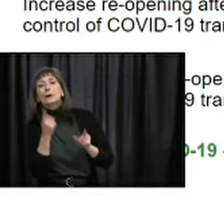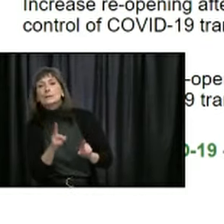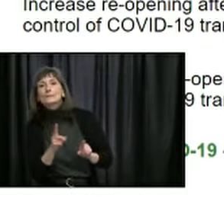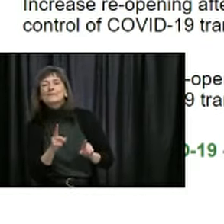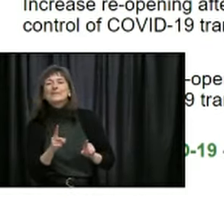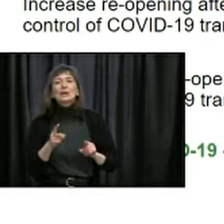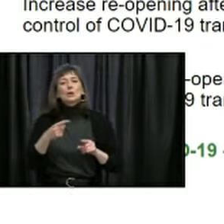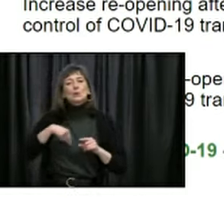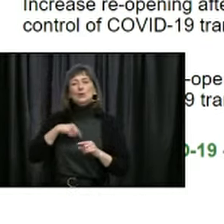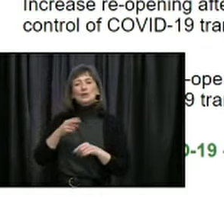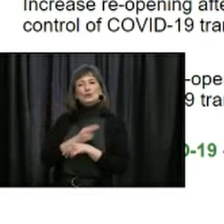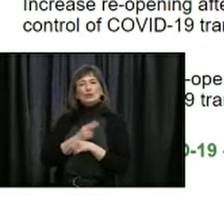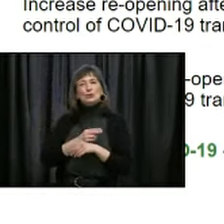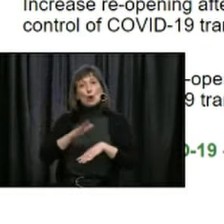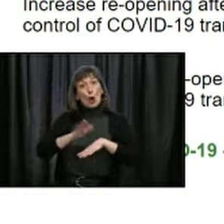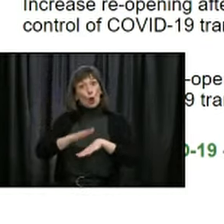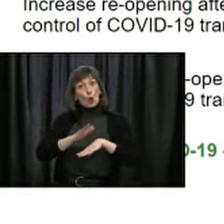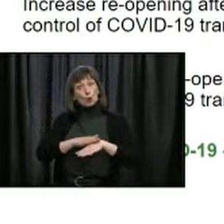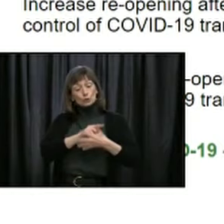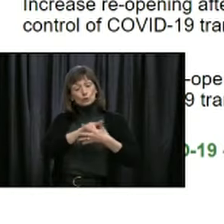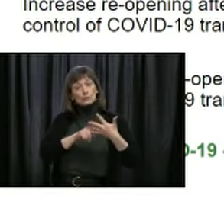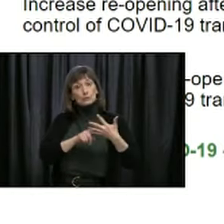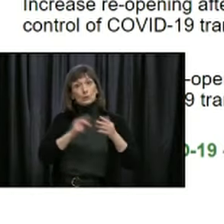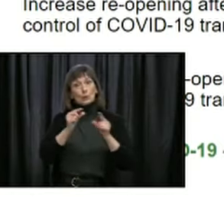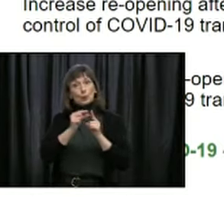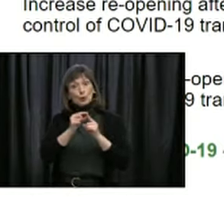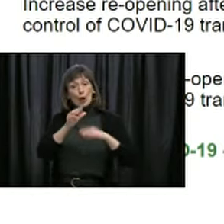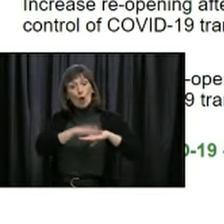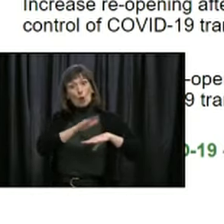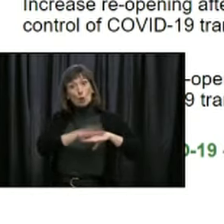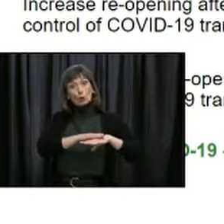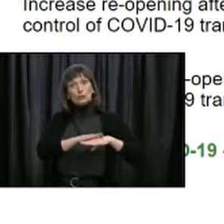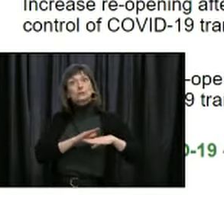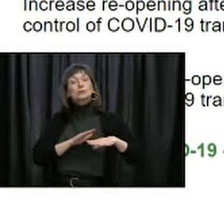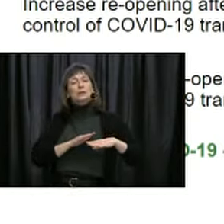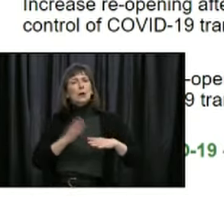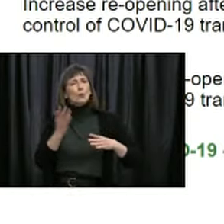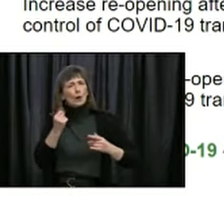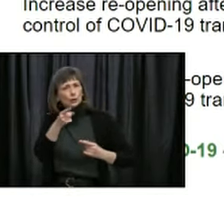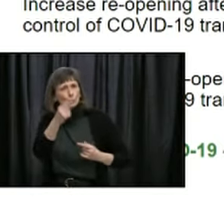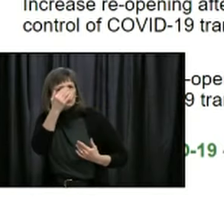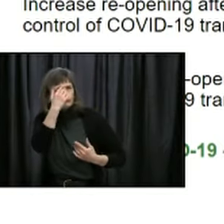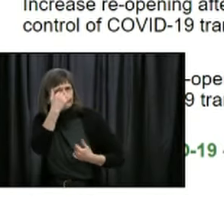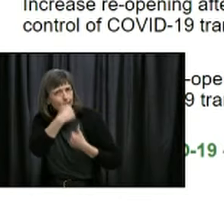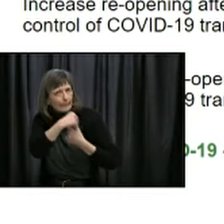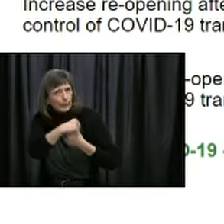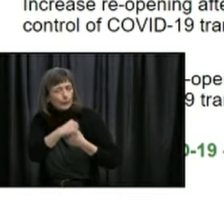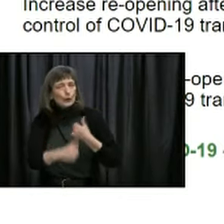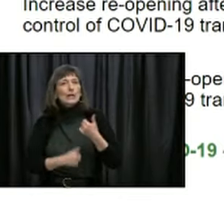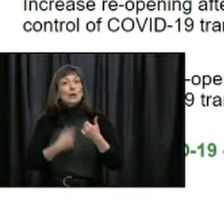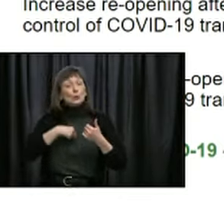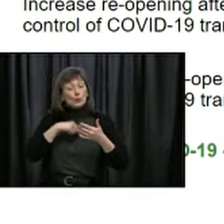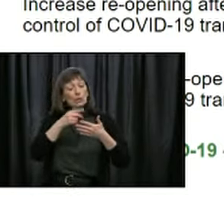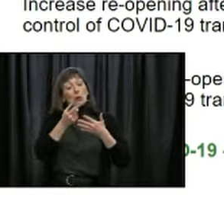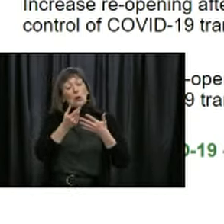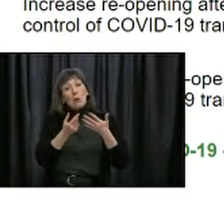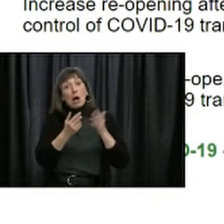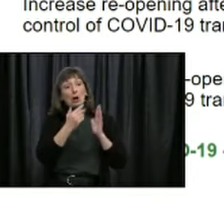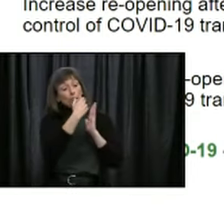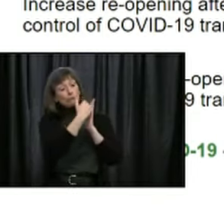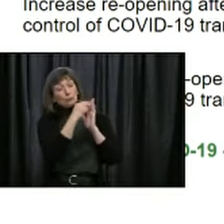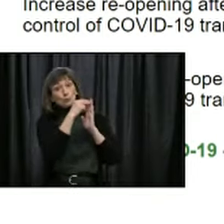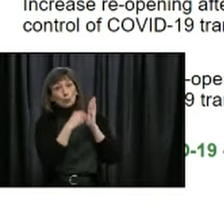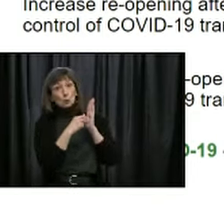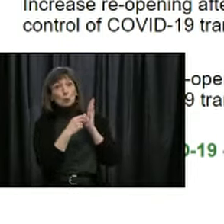phases or stages because we want people to remember that although we might be relaxing some of the measures we put in place, we still need to be